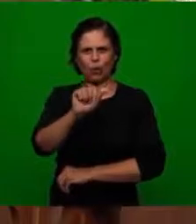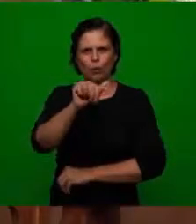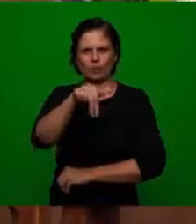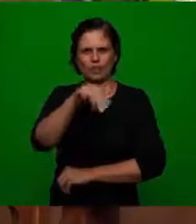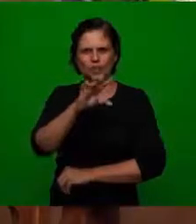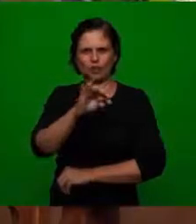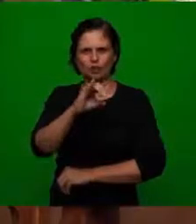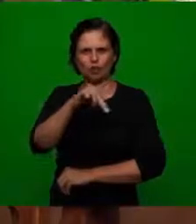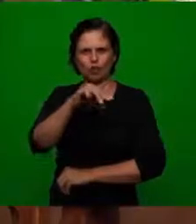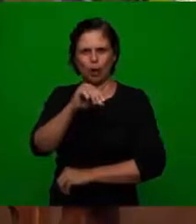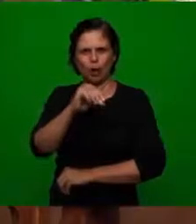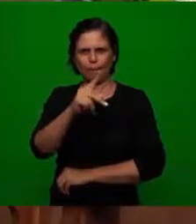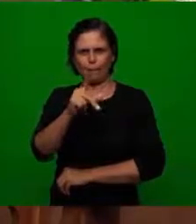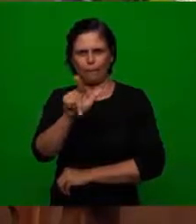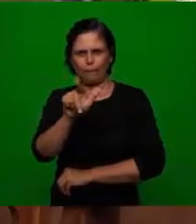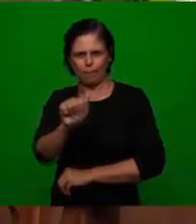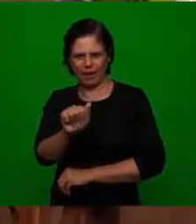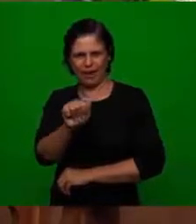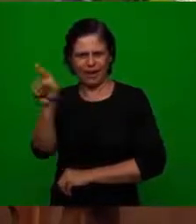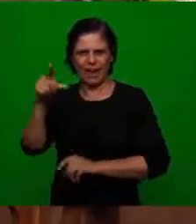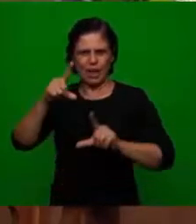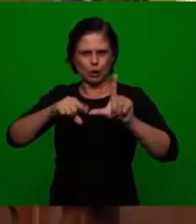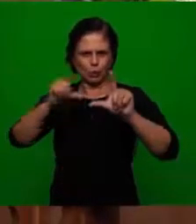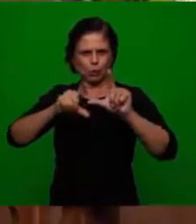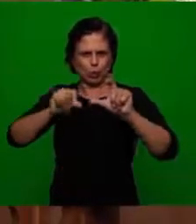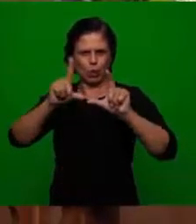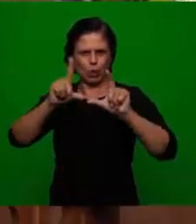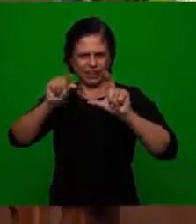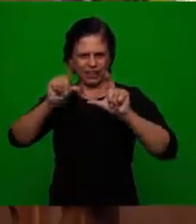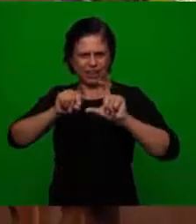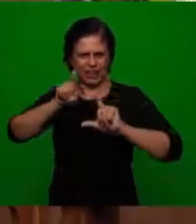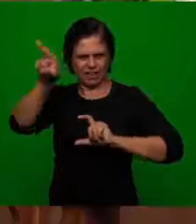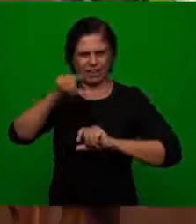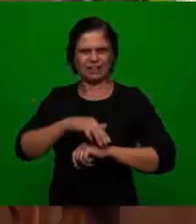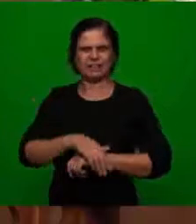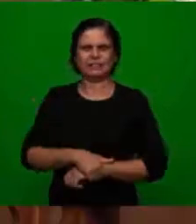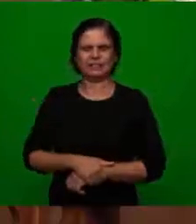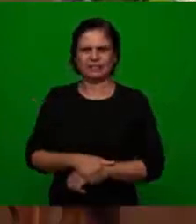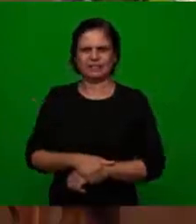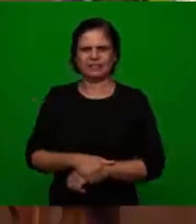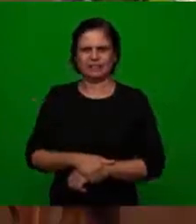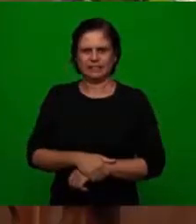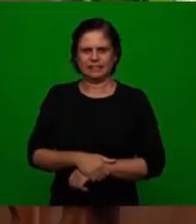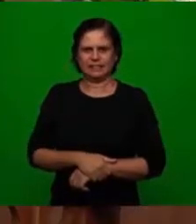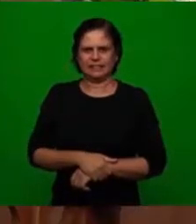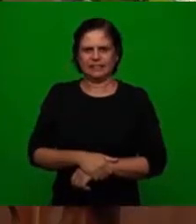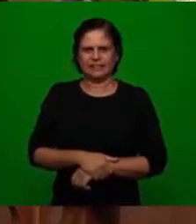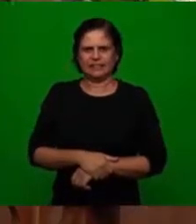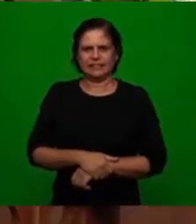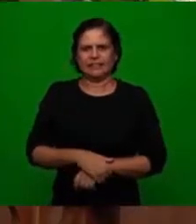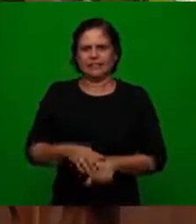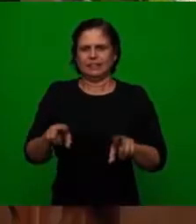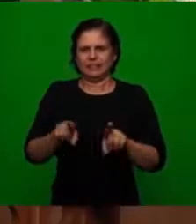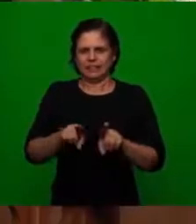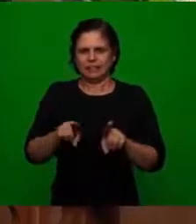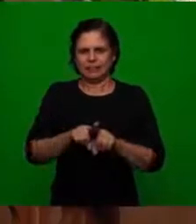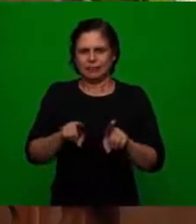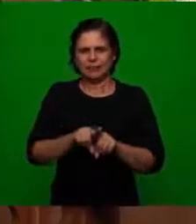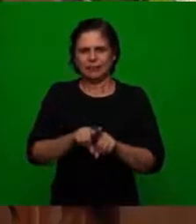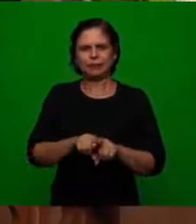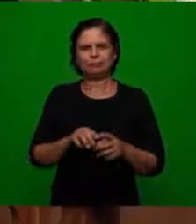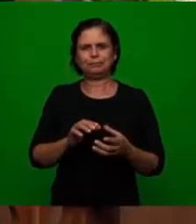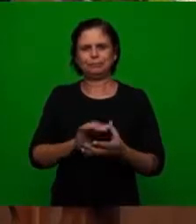Constantinople today's Istanbul in Turkey so the church was freed from the attacks of the